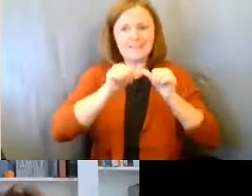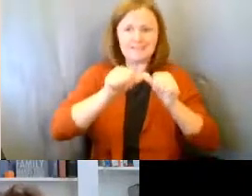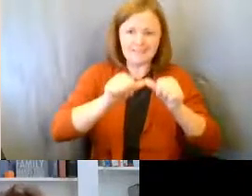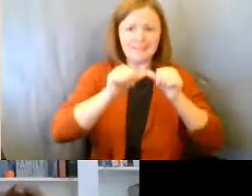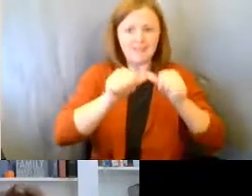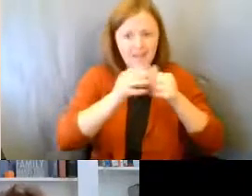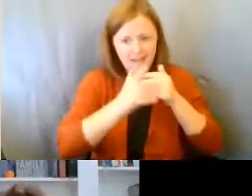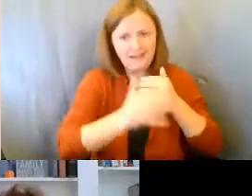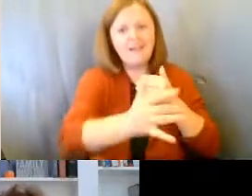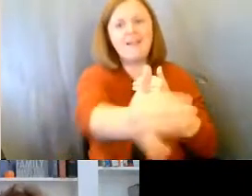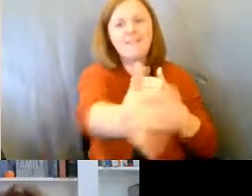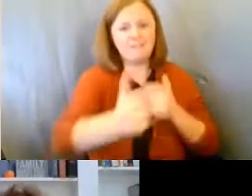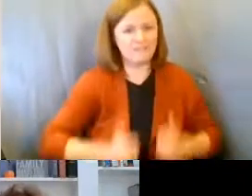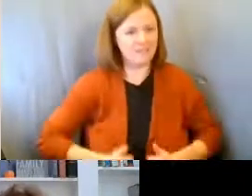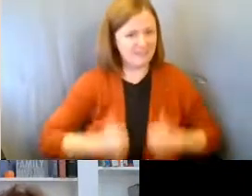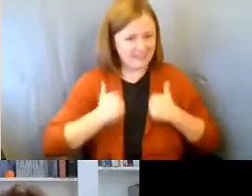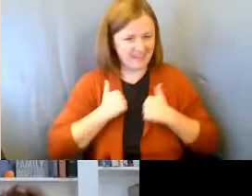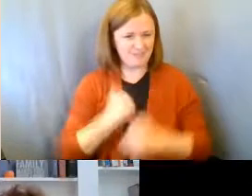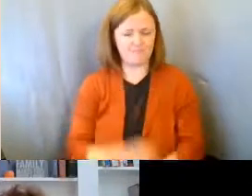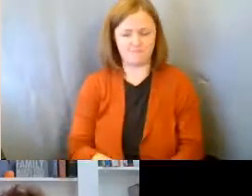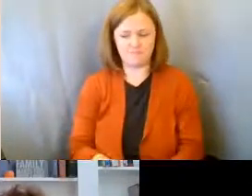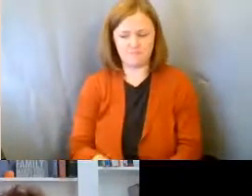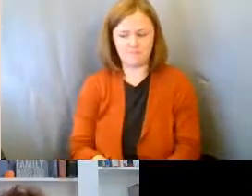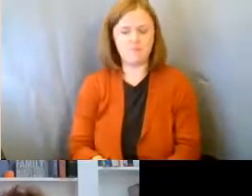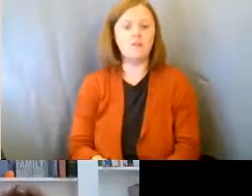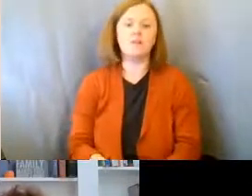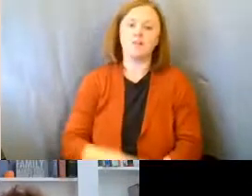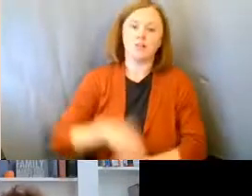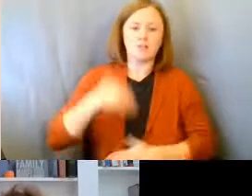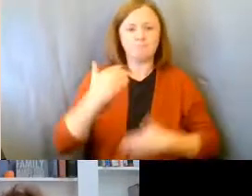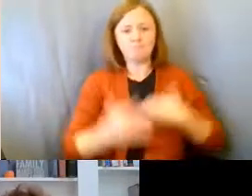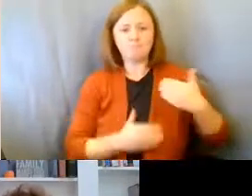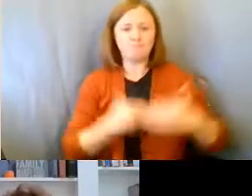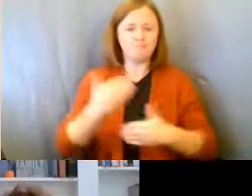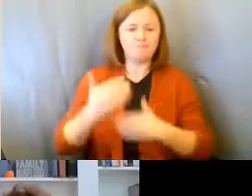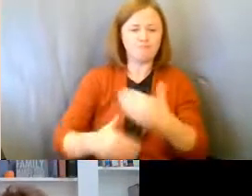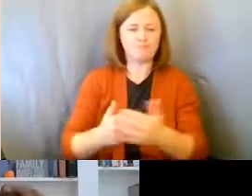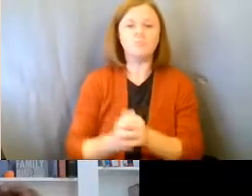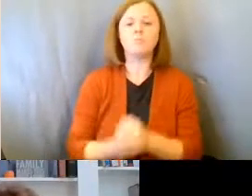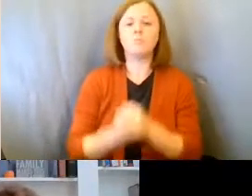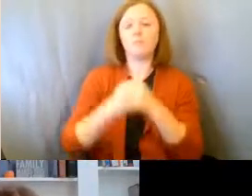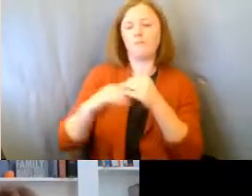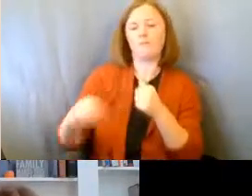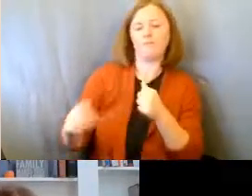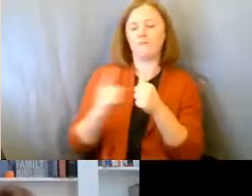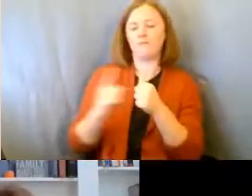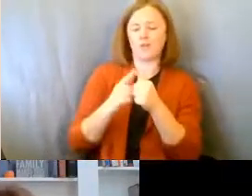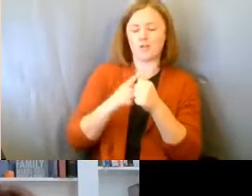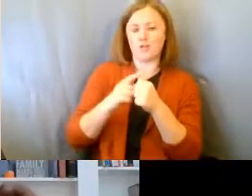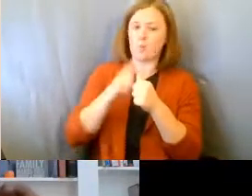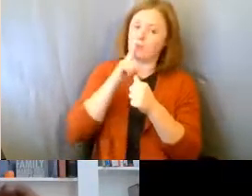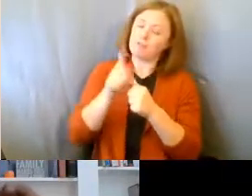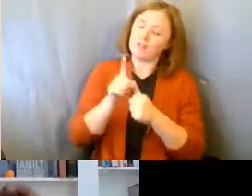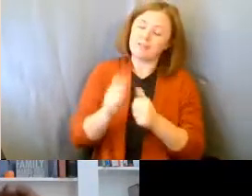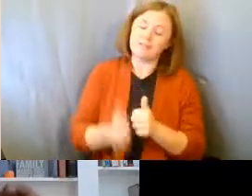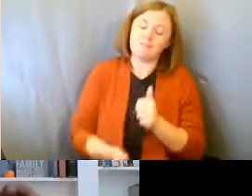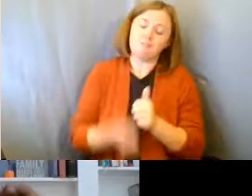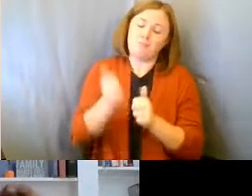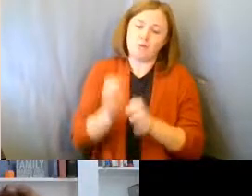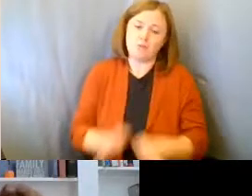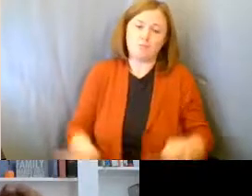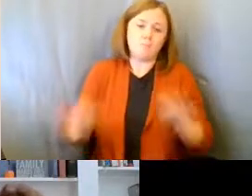okay, so let's go down the path to the journey. One of the first things, or for me, the most important thing